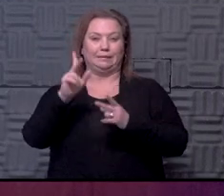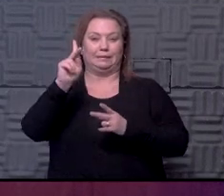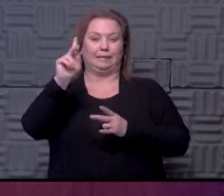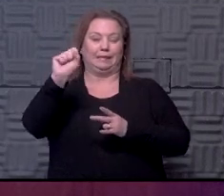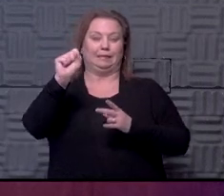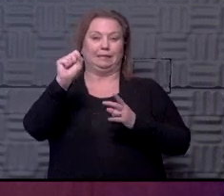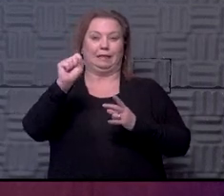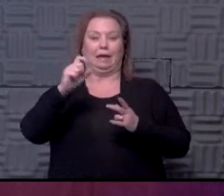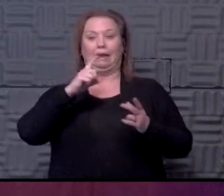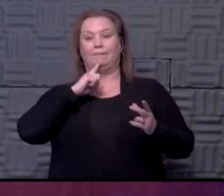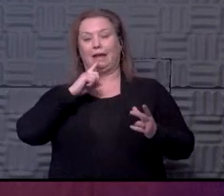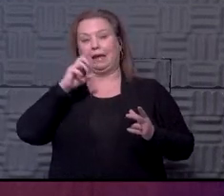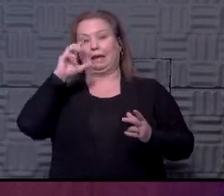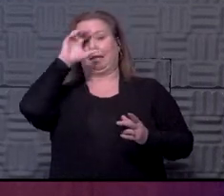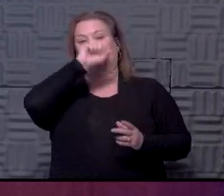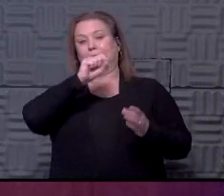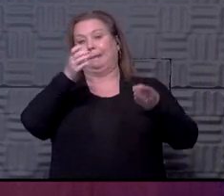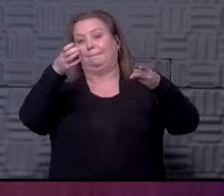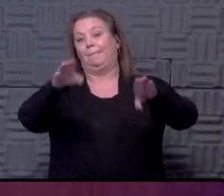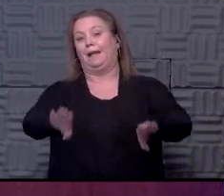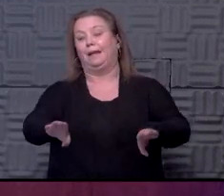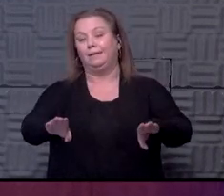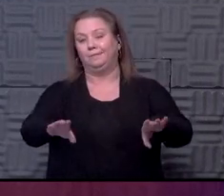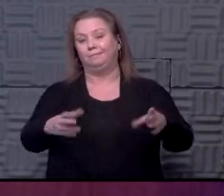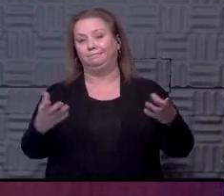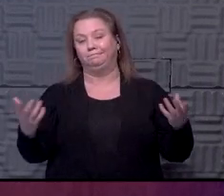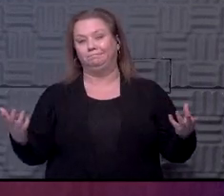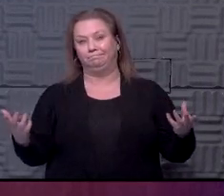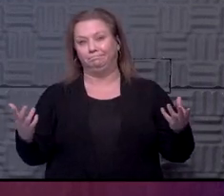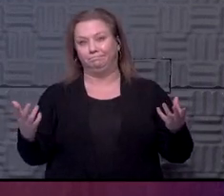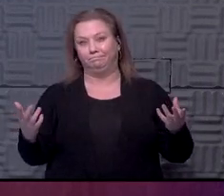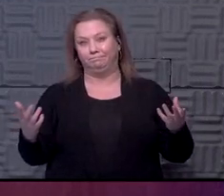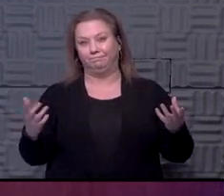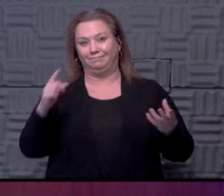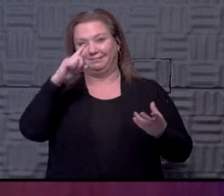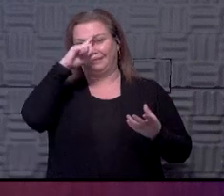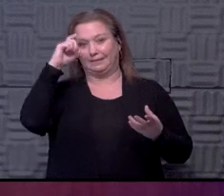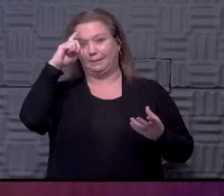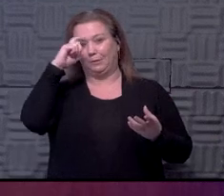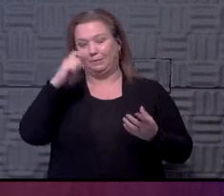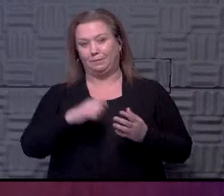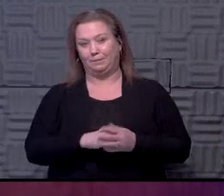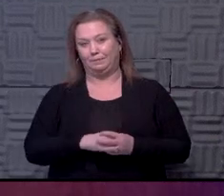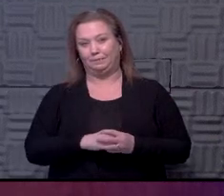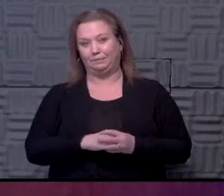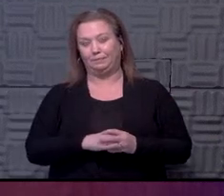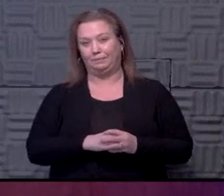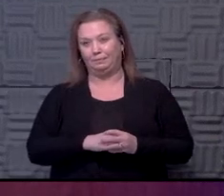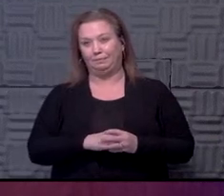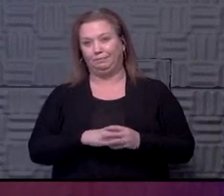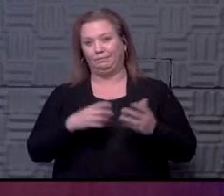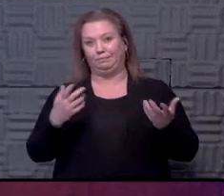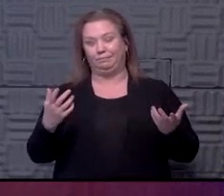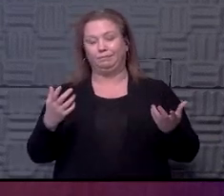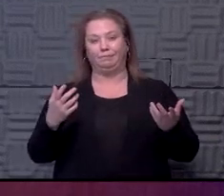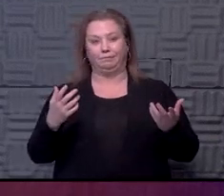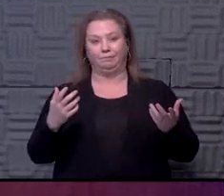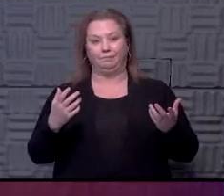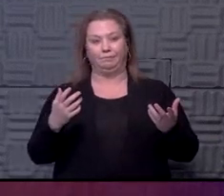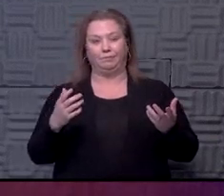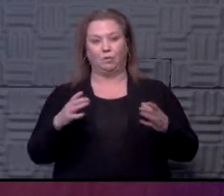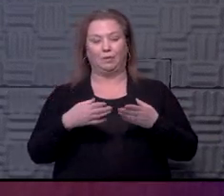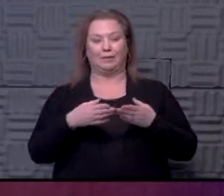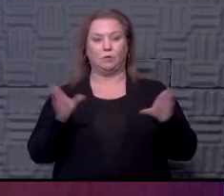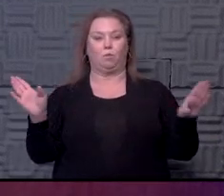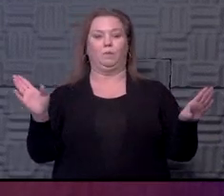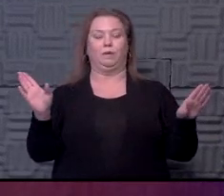if I had to bet summertime when that will really be sort